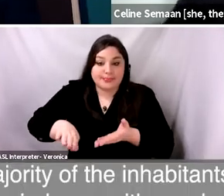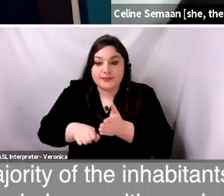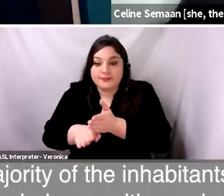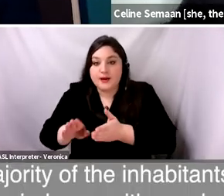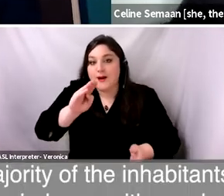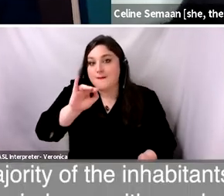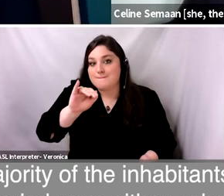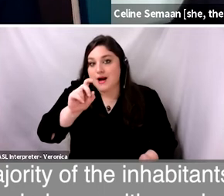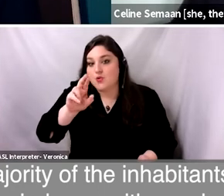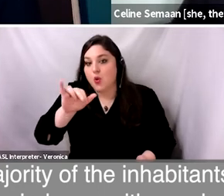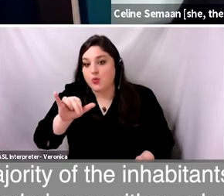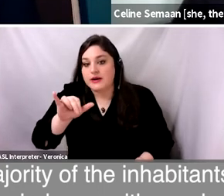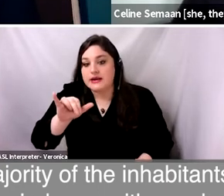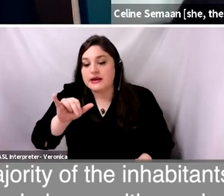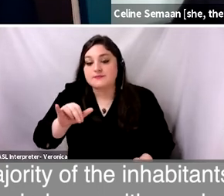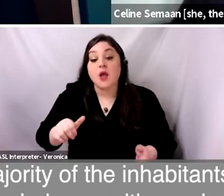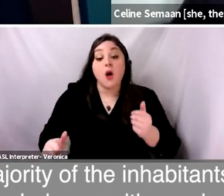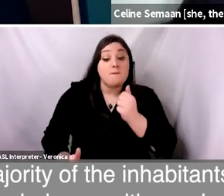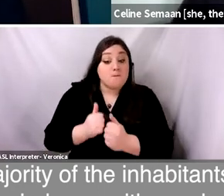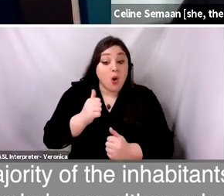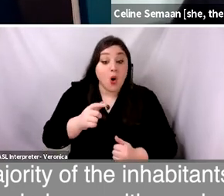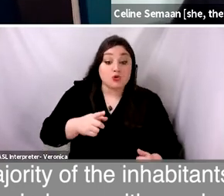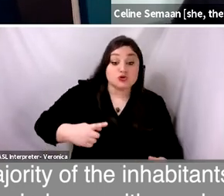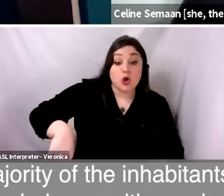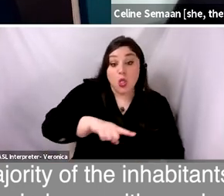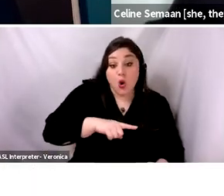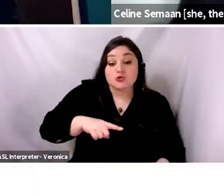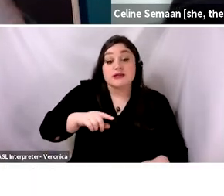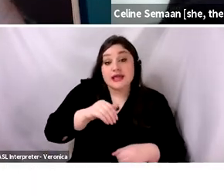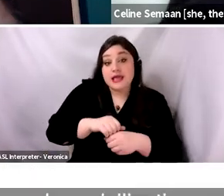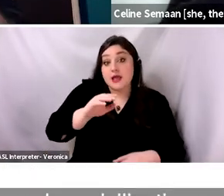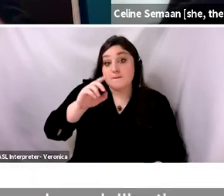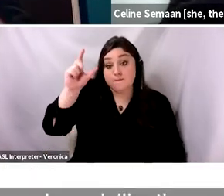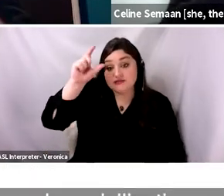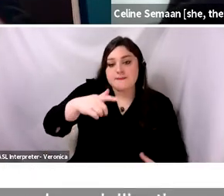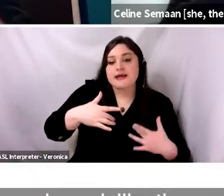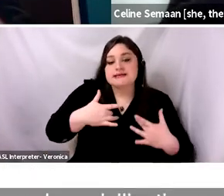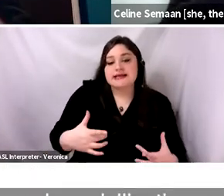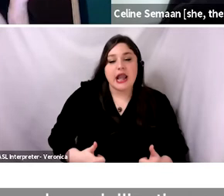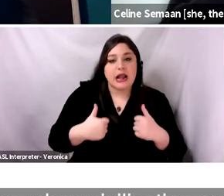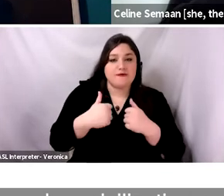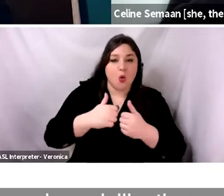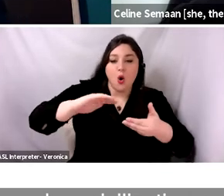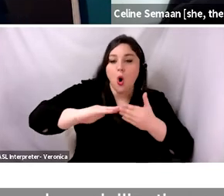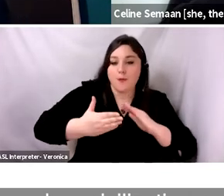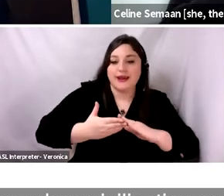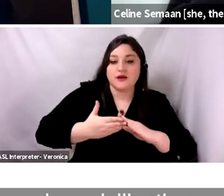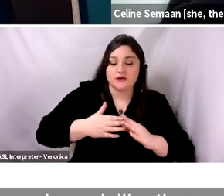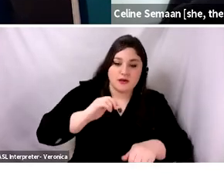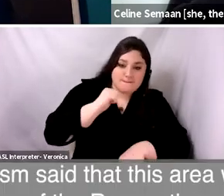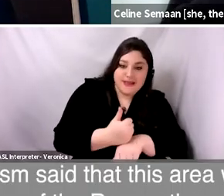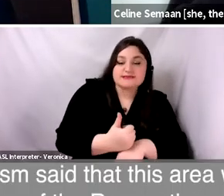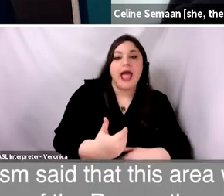of the inhabitants of the Muslim were either urban-based, we are an urban civilization, or